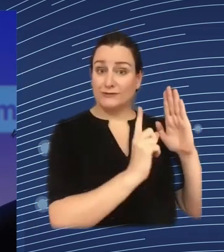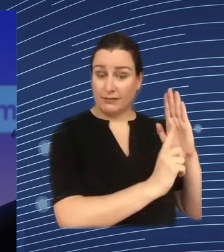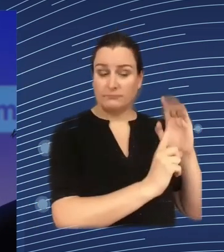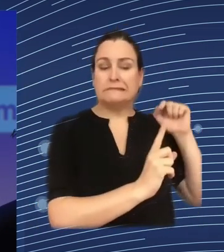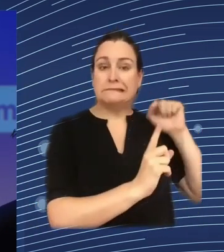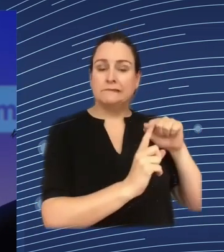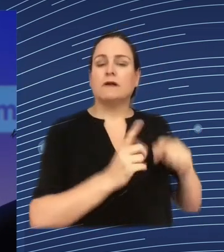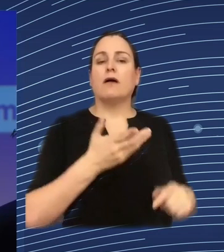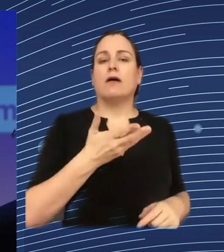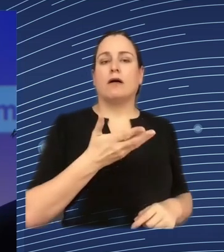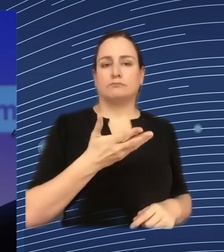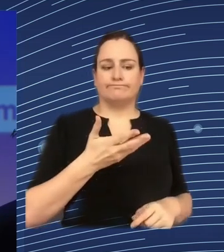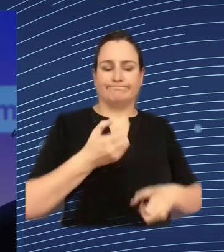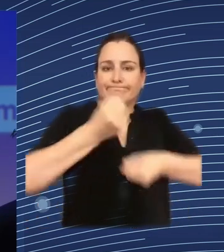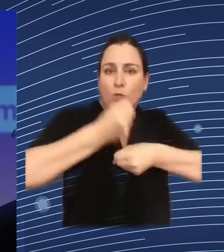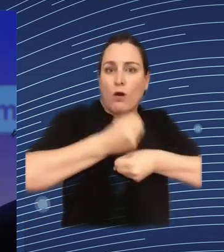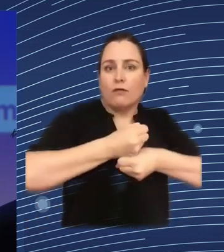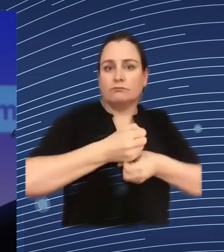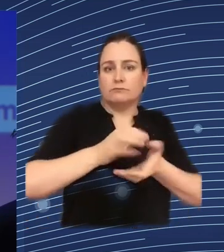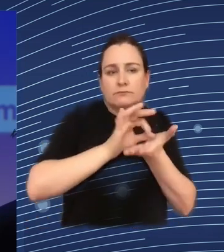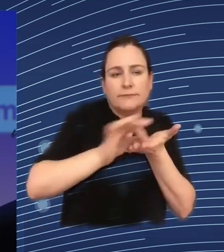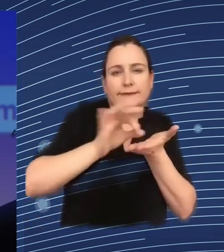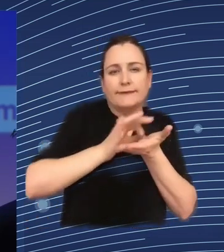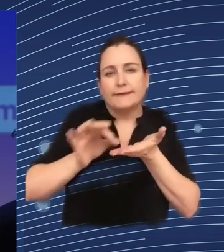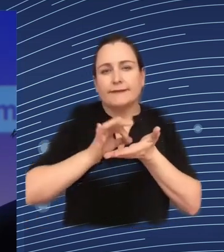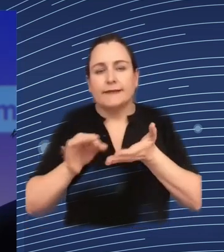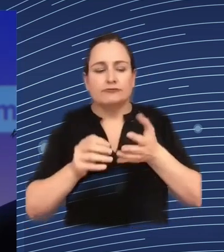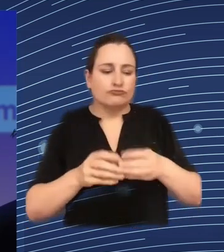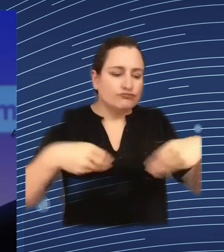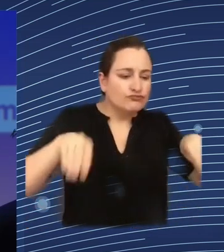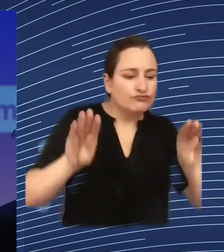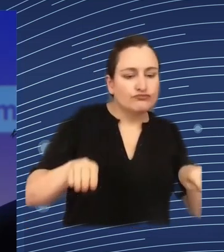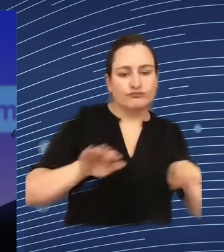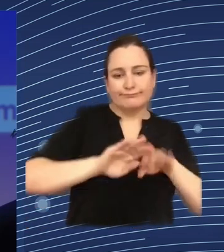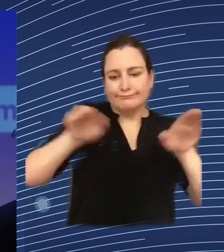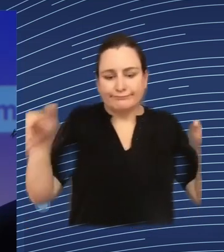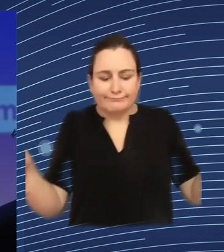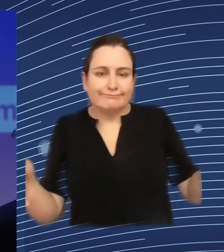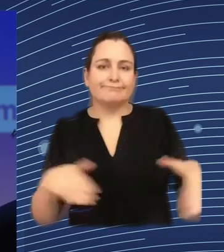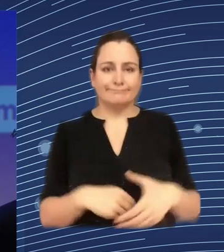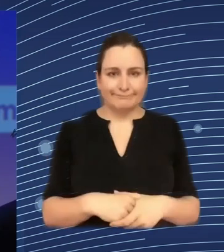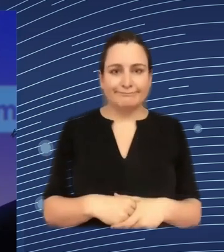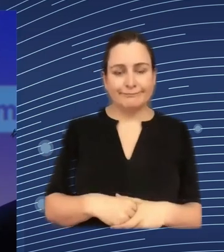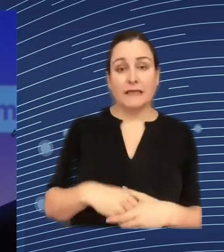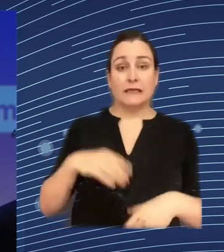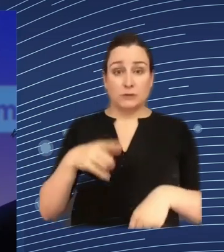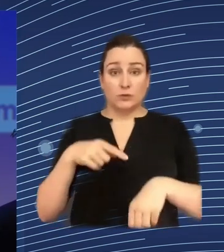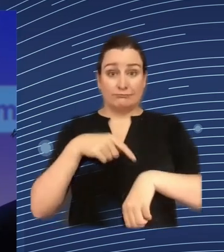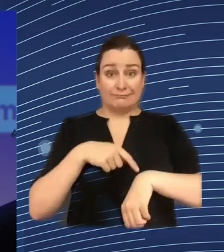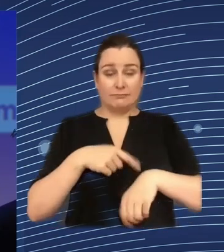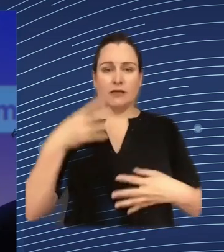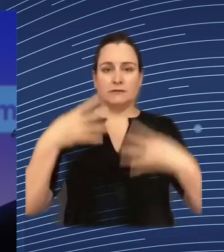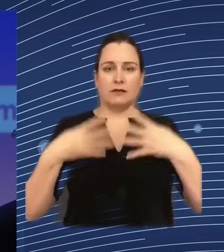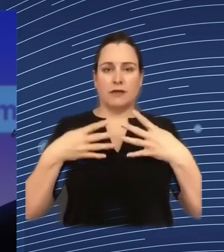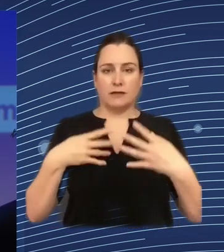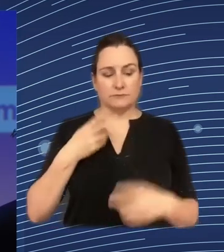the system monitorize how many minutes or the time that they use to